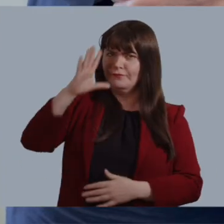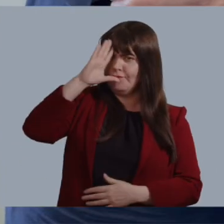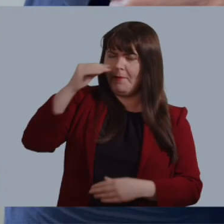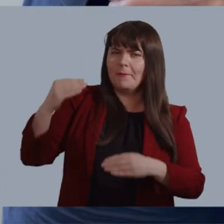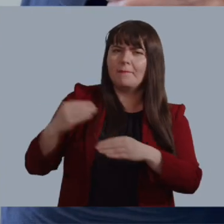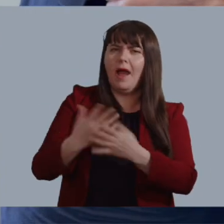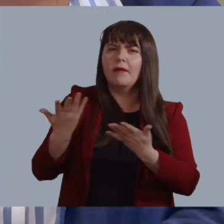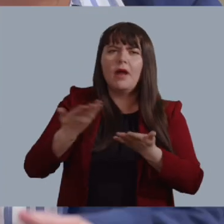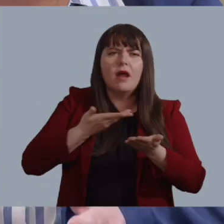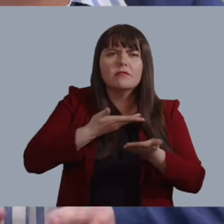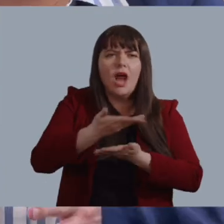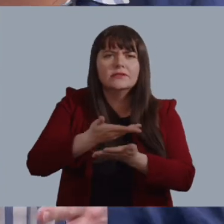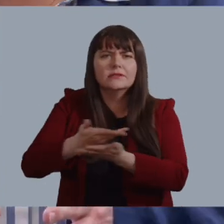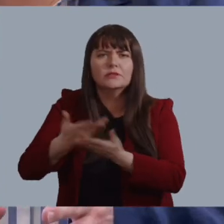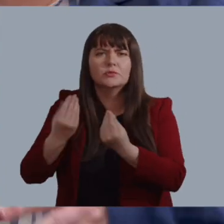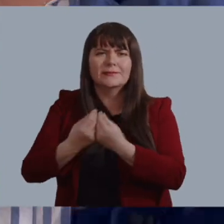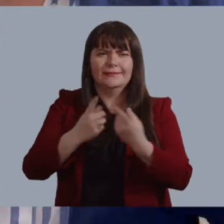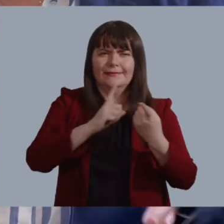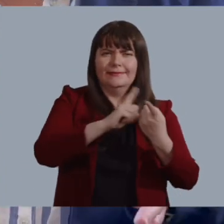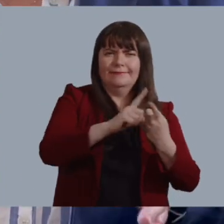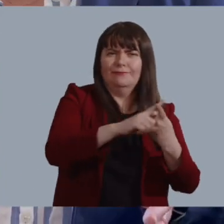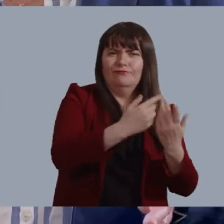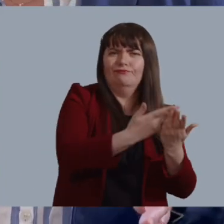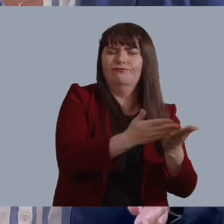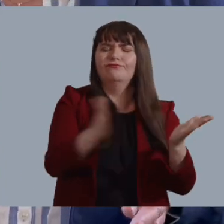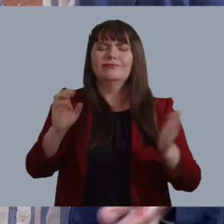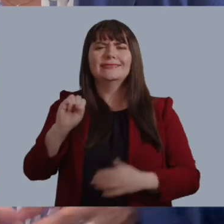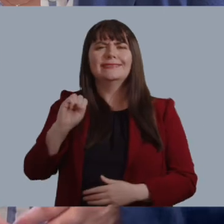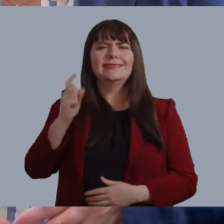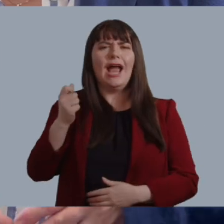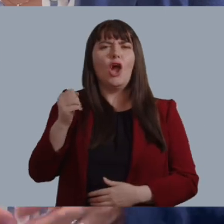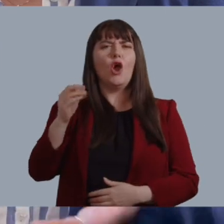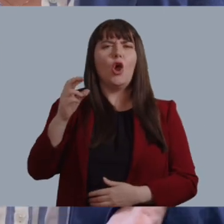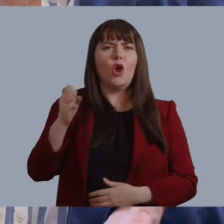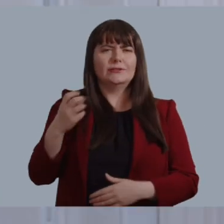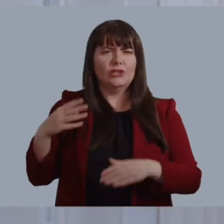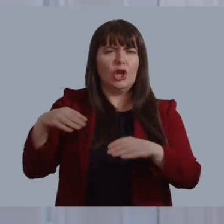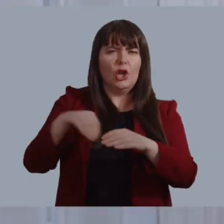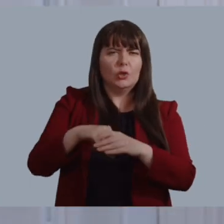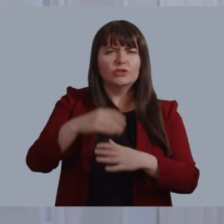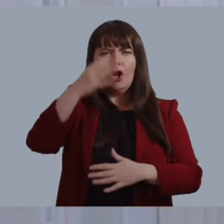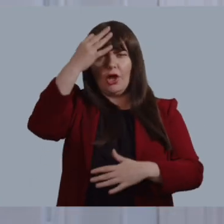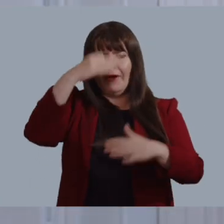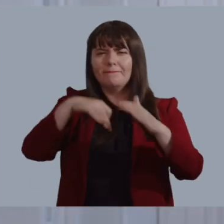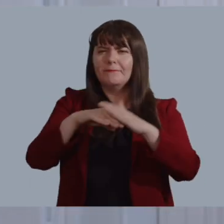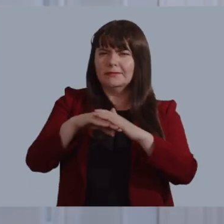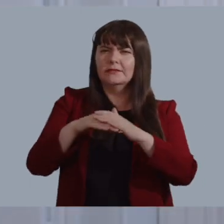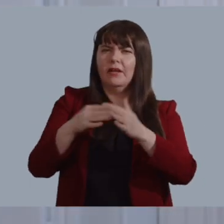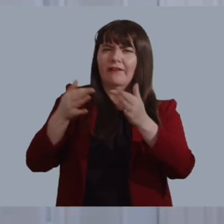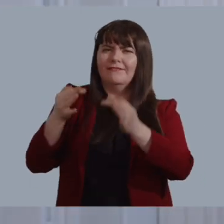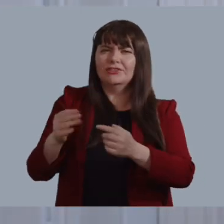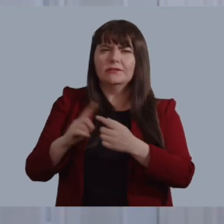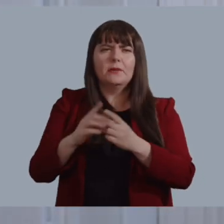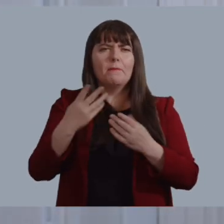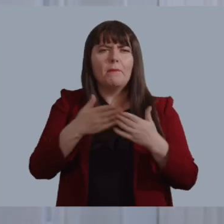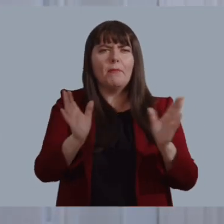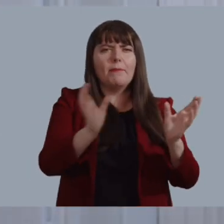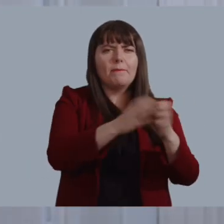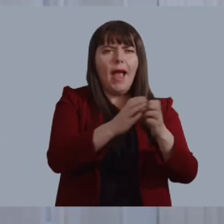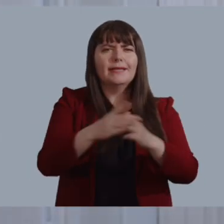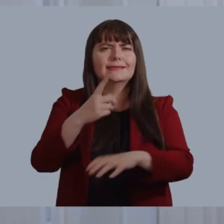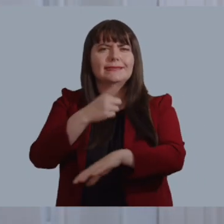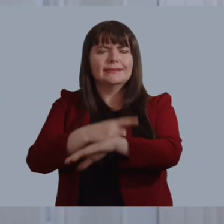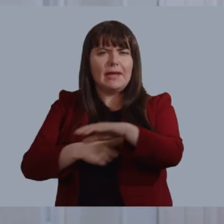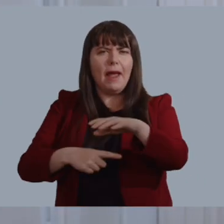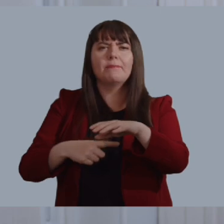plan has been informed by consultation with a diverse range of stakeholders including government officials, public